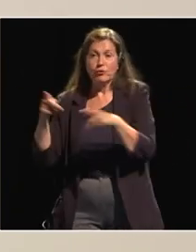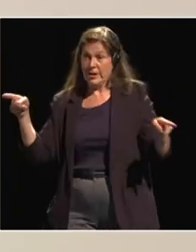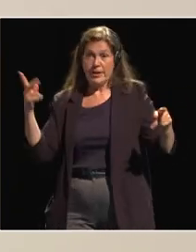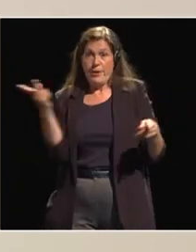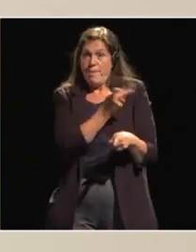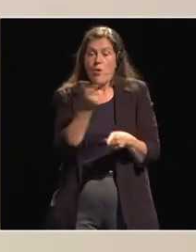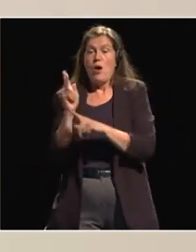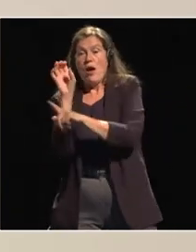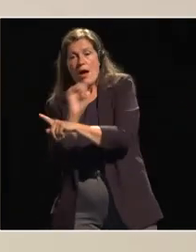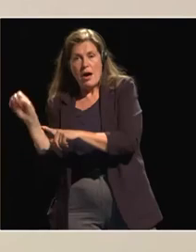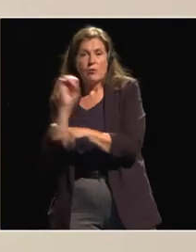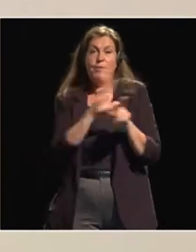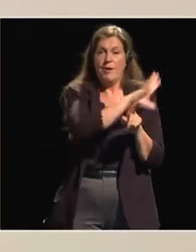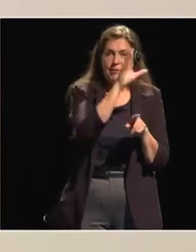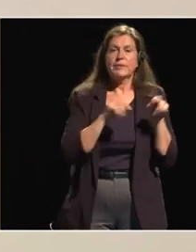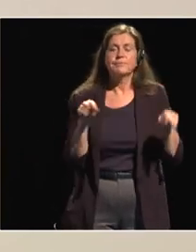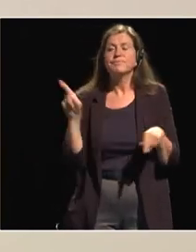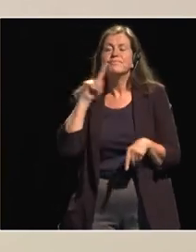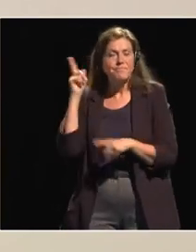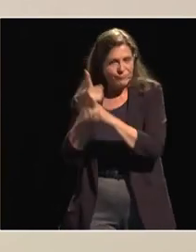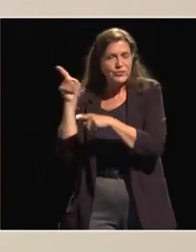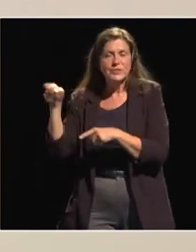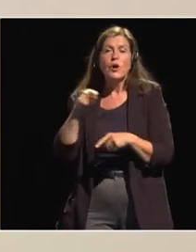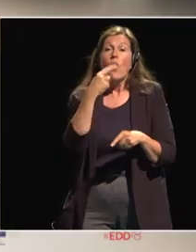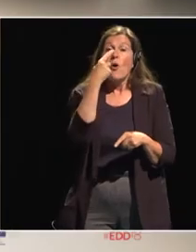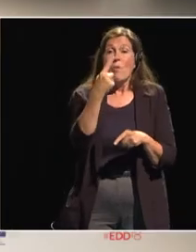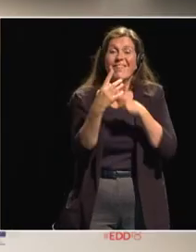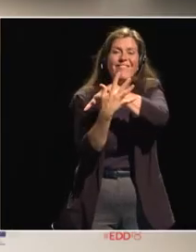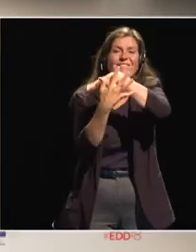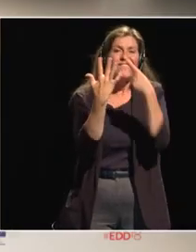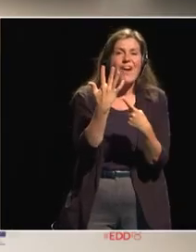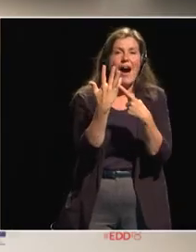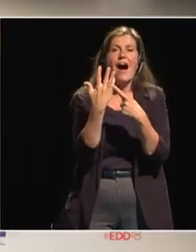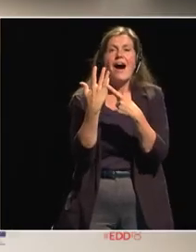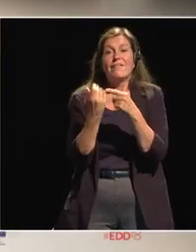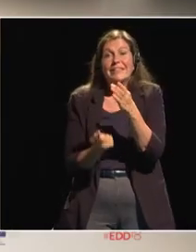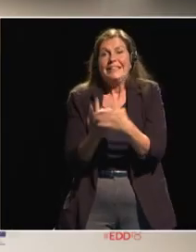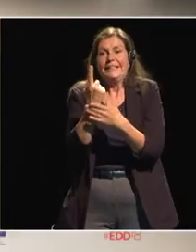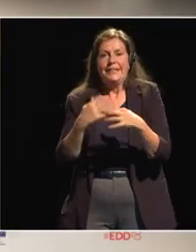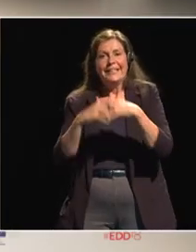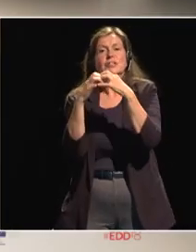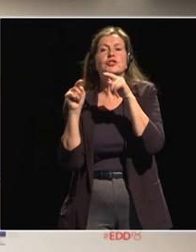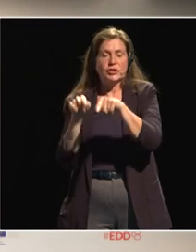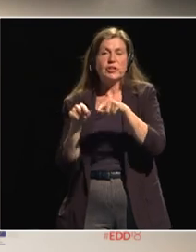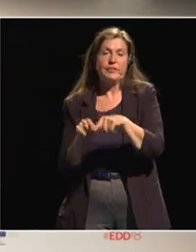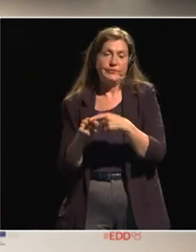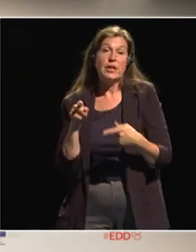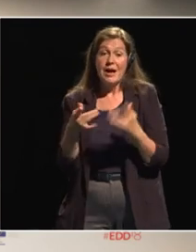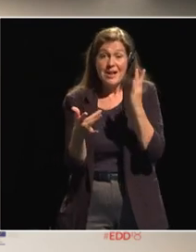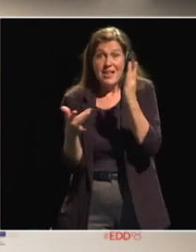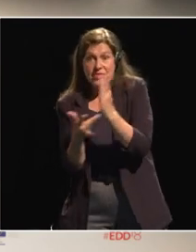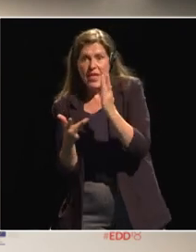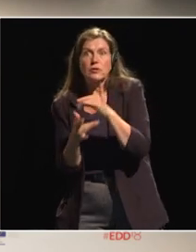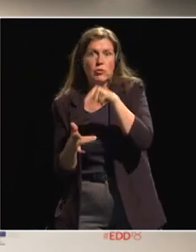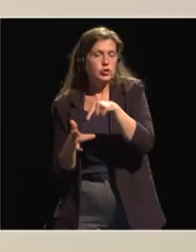can yes well this is one of the five initiatives that we mentioned earlier that we have agreed and technology of course is uh becoming more and more important